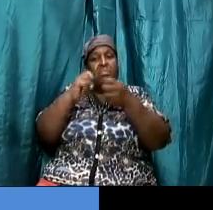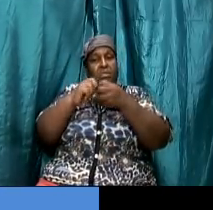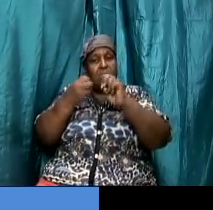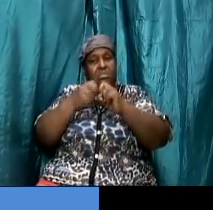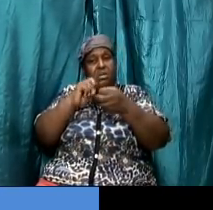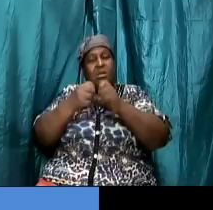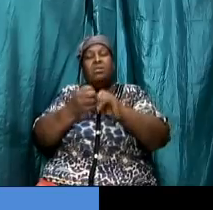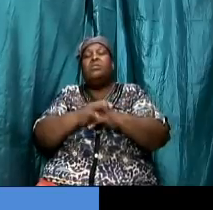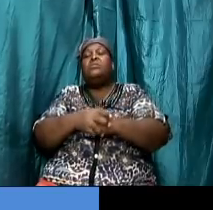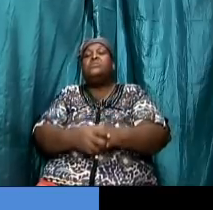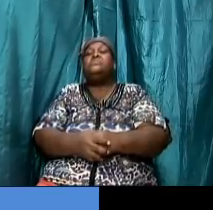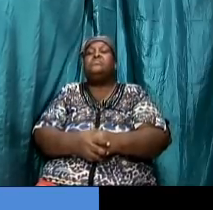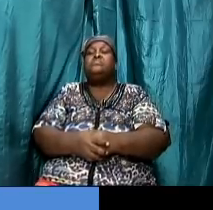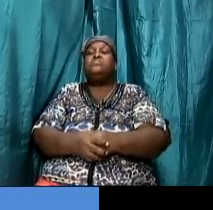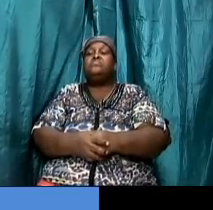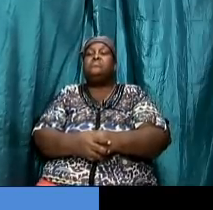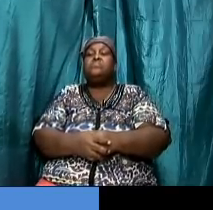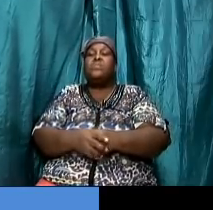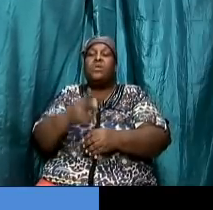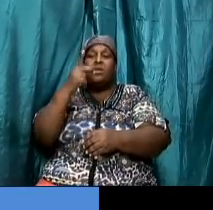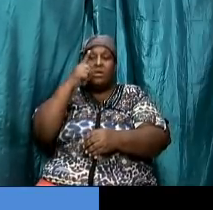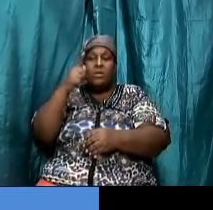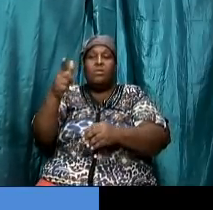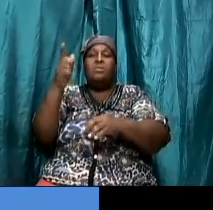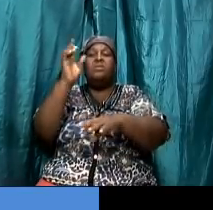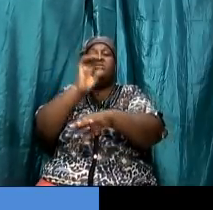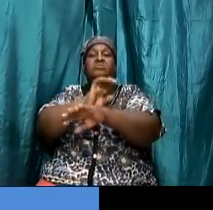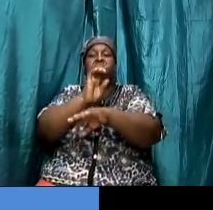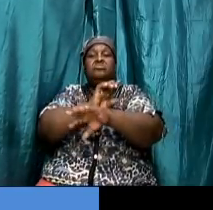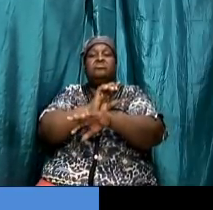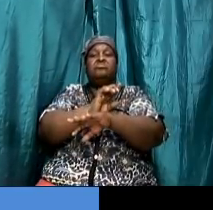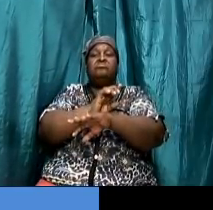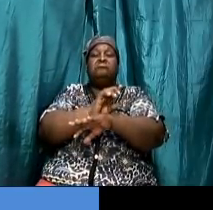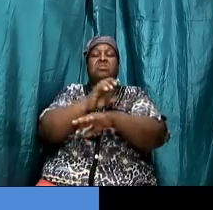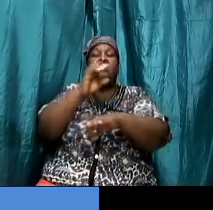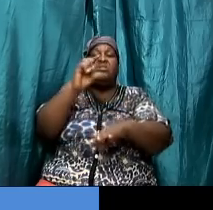so let's look at the church of galatia to show the real substance